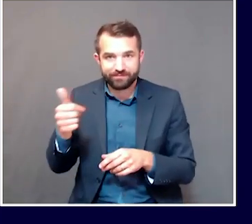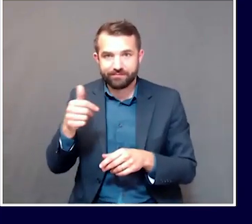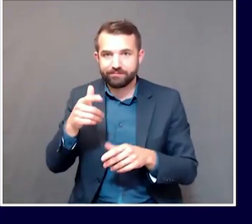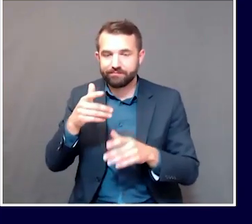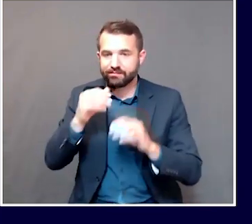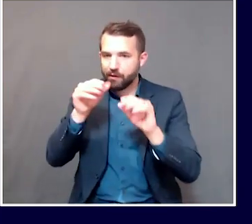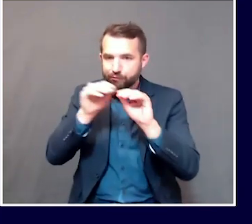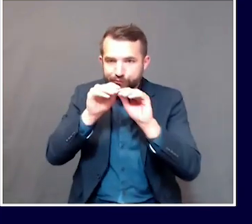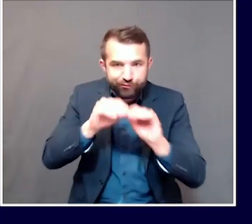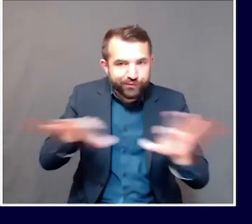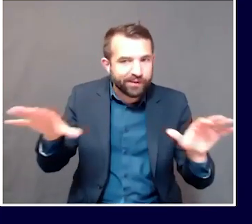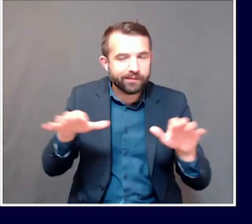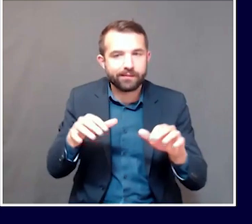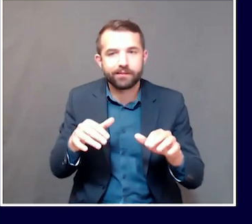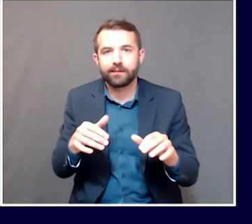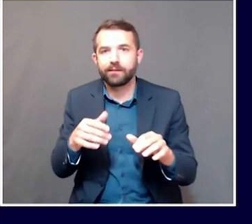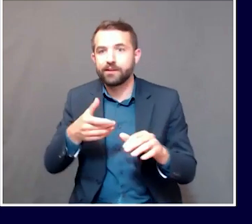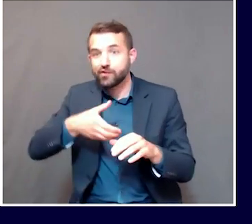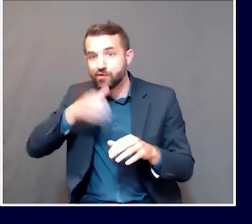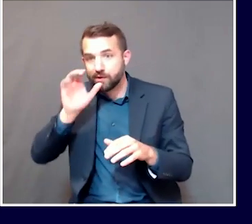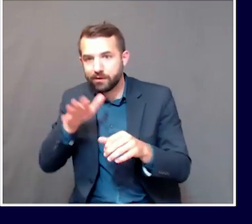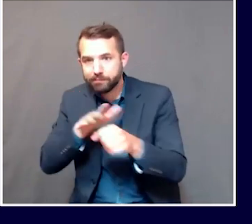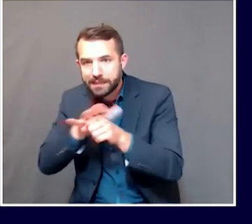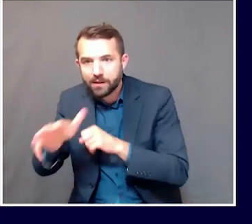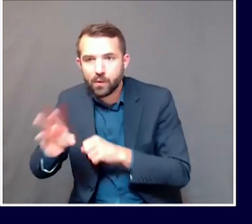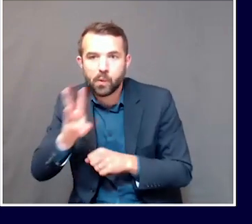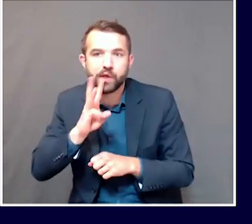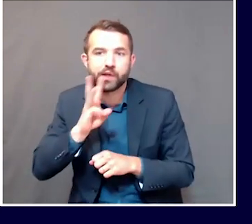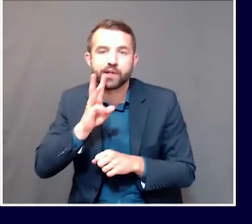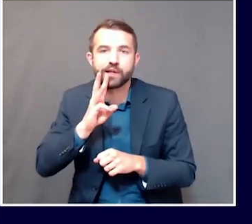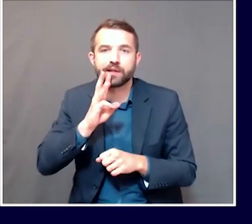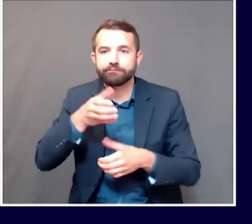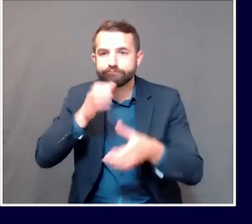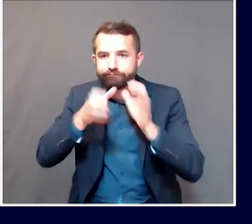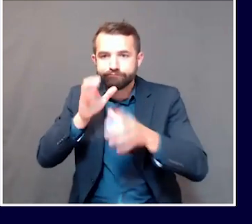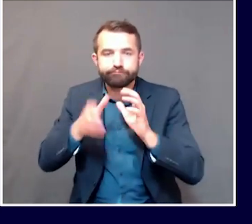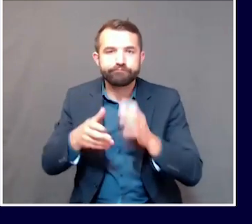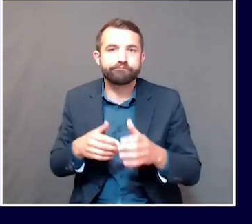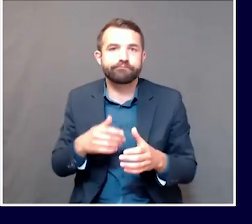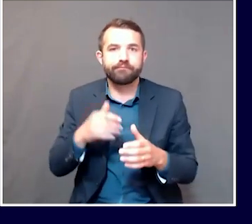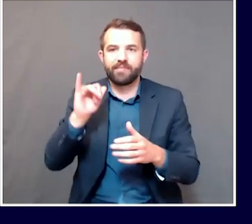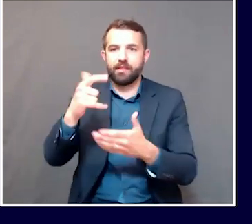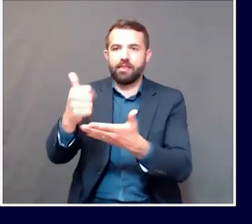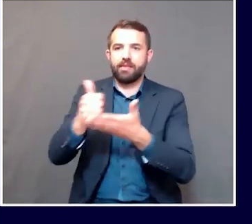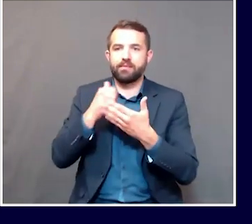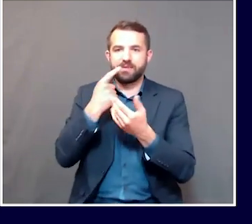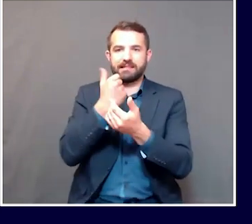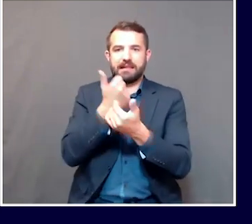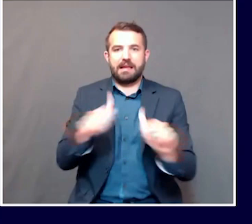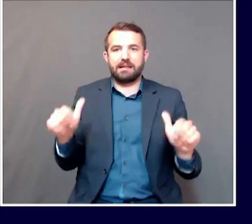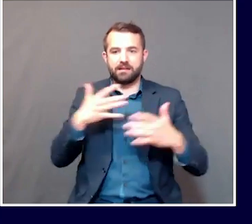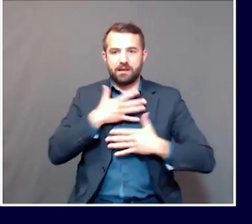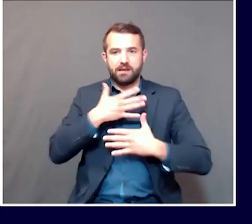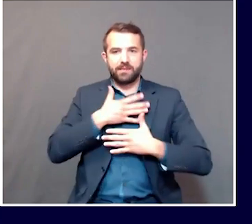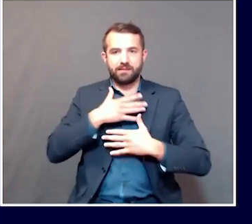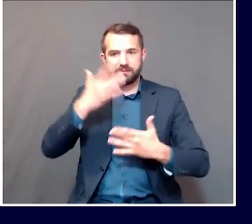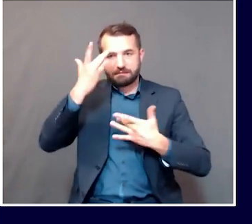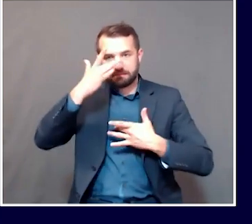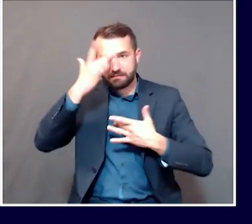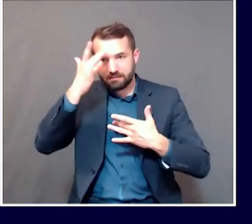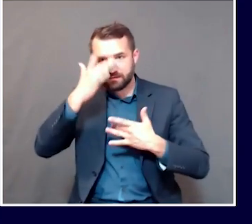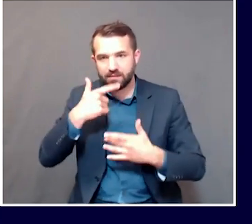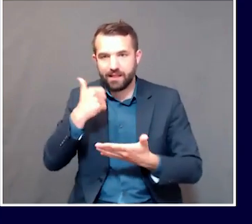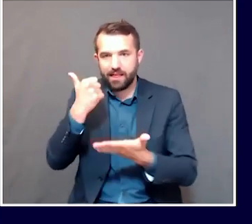making sure they're getting a lot of mental the things that we know are good for almost any viral respiratory illness happen to be good for